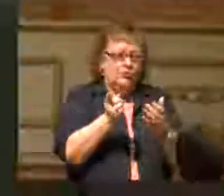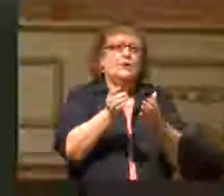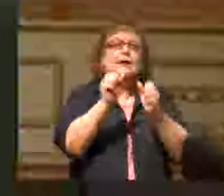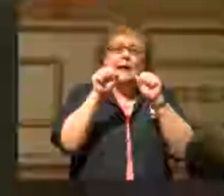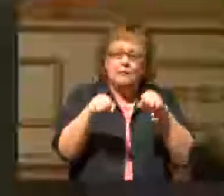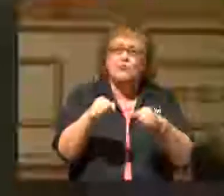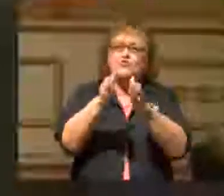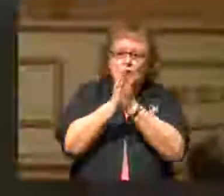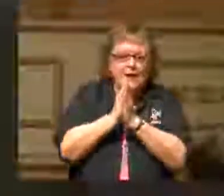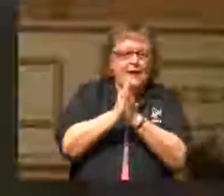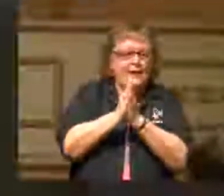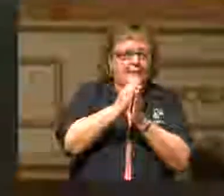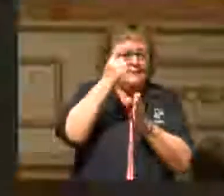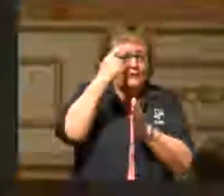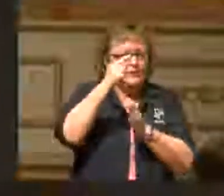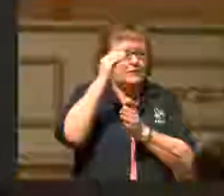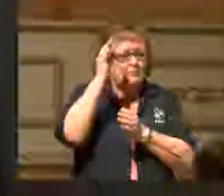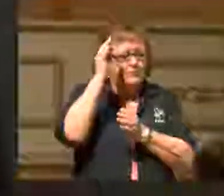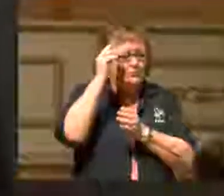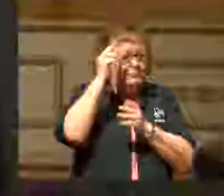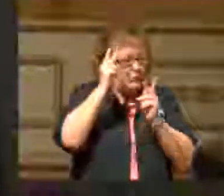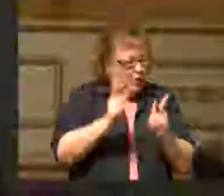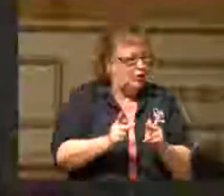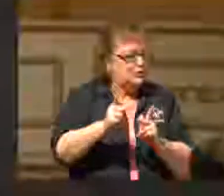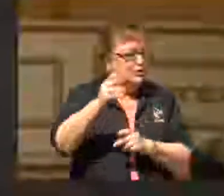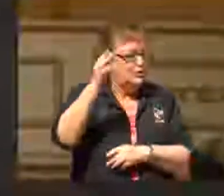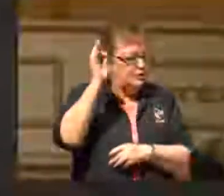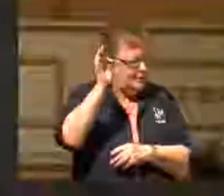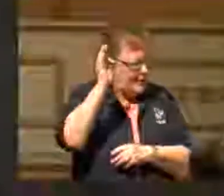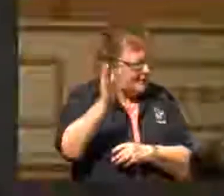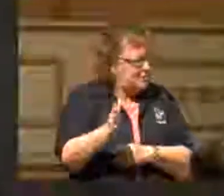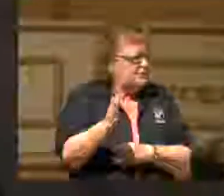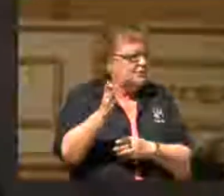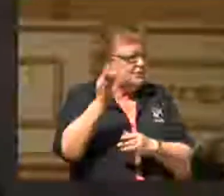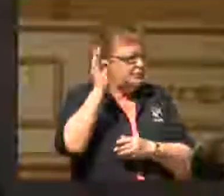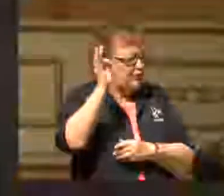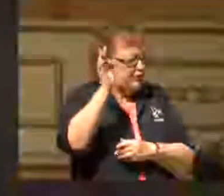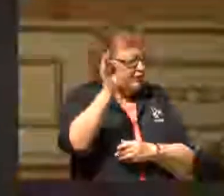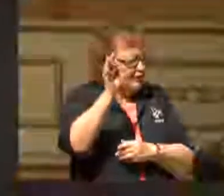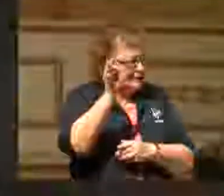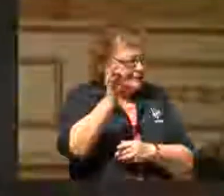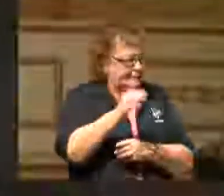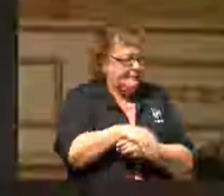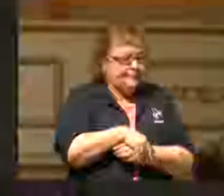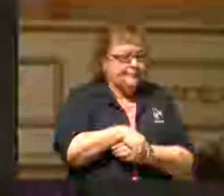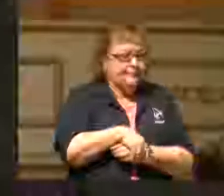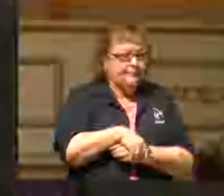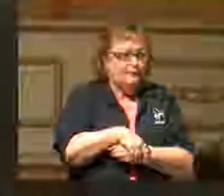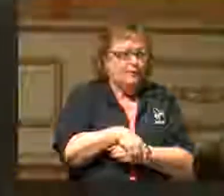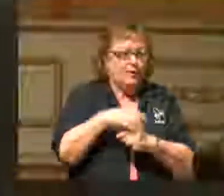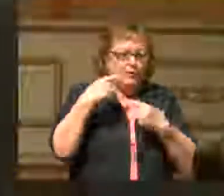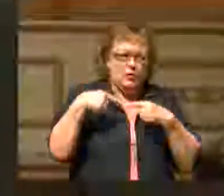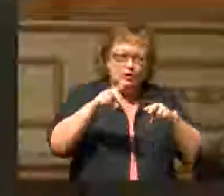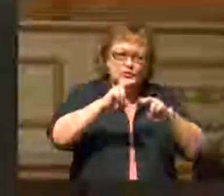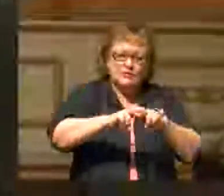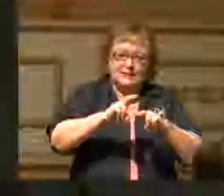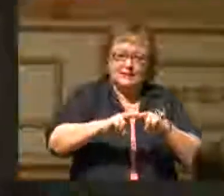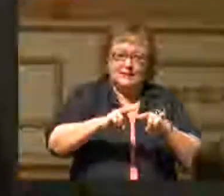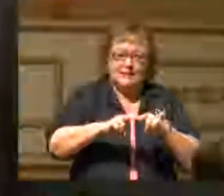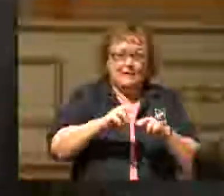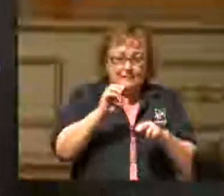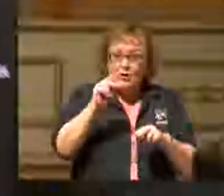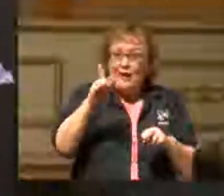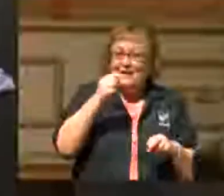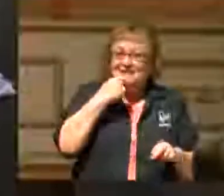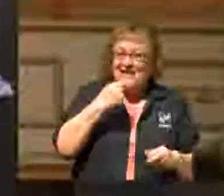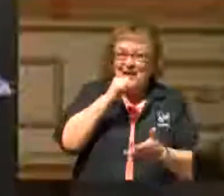for the one delivering his Word, delivering God's holy Word. And so as you're seated there and as you say, by the way, it's okay to